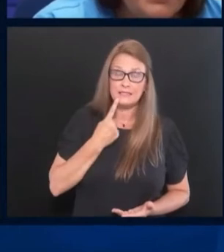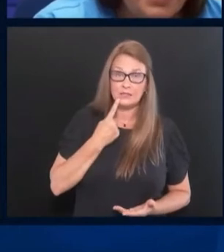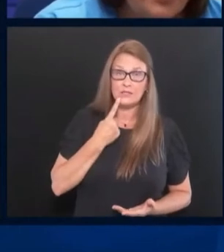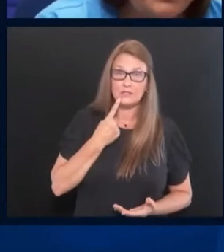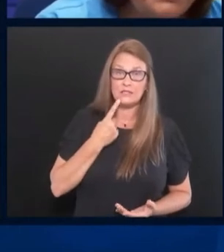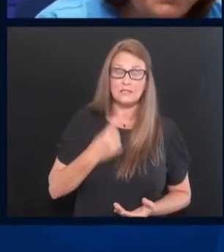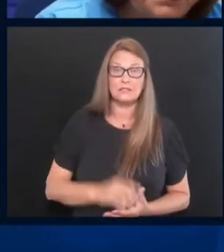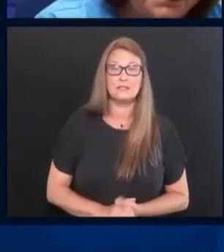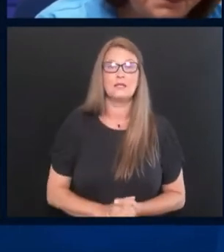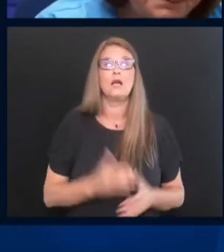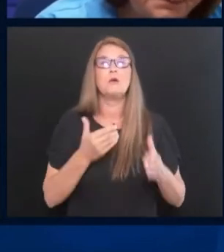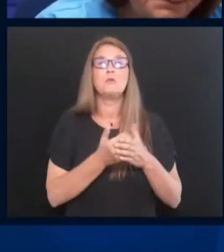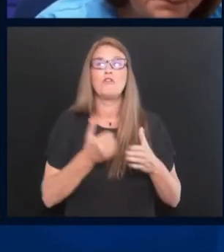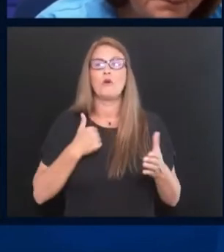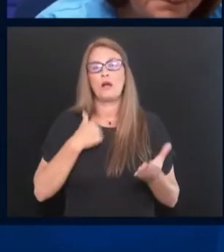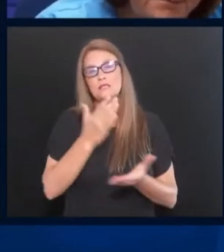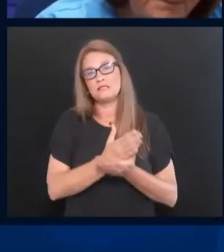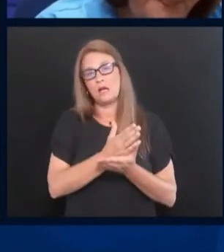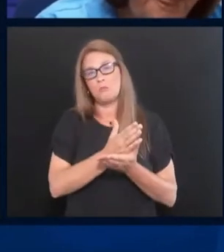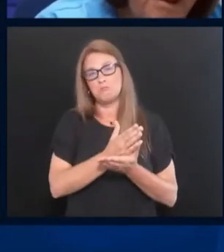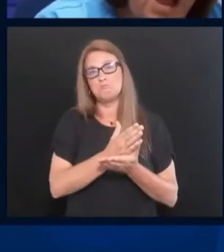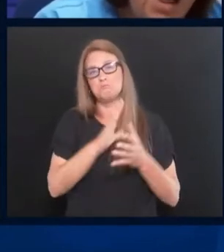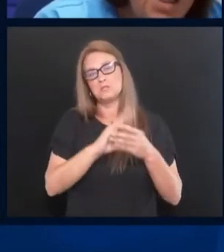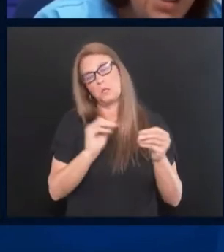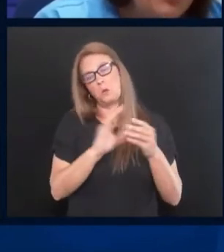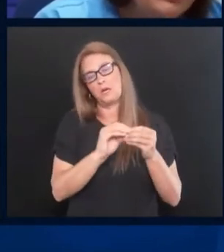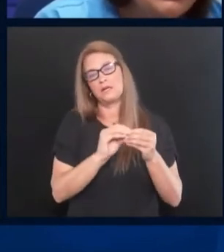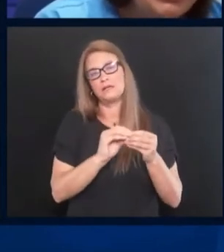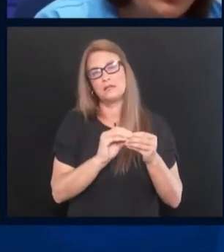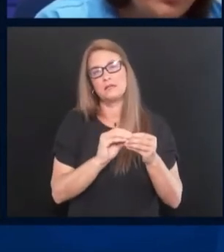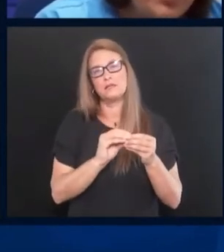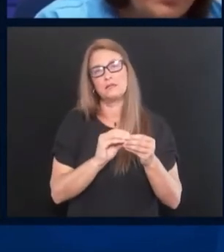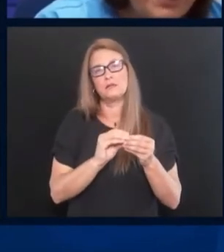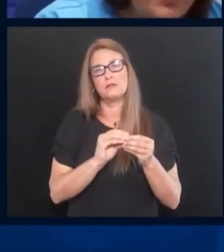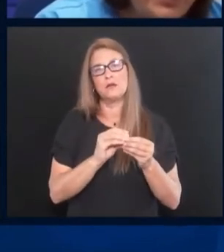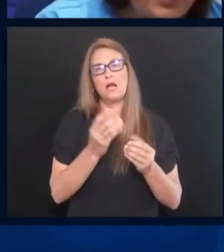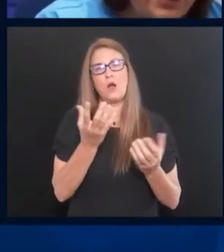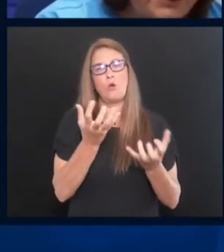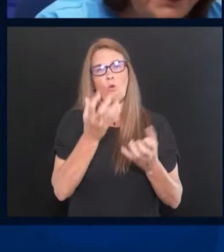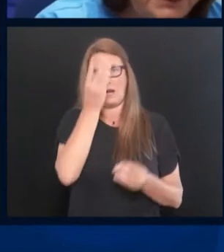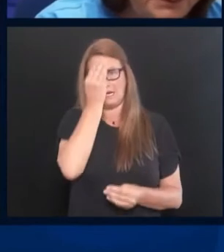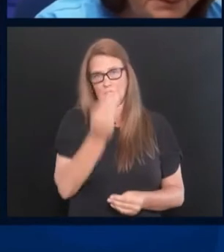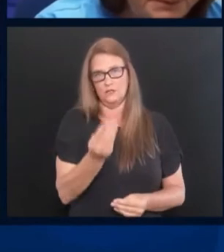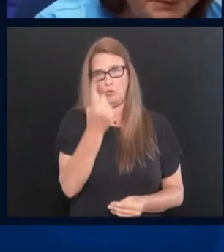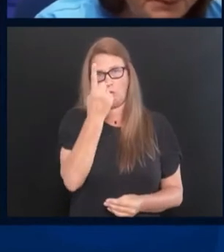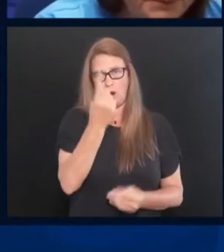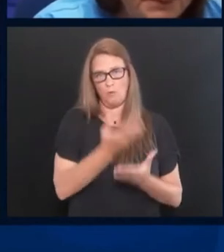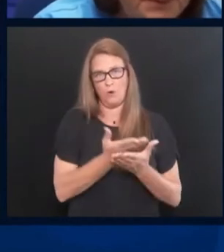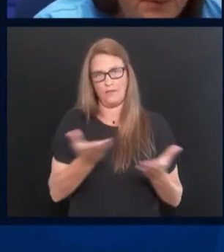Before I go, I want to share one more thing with you.